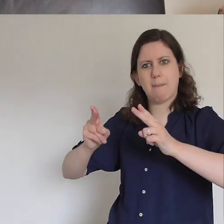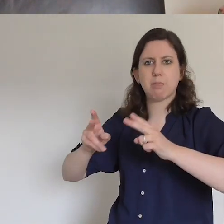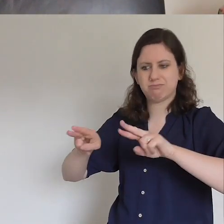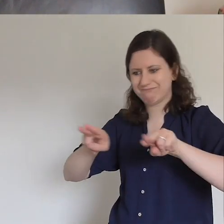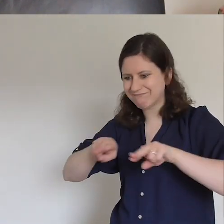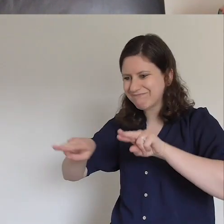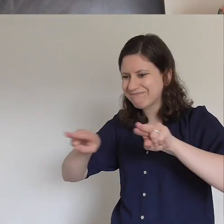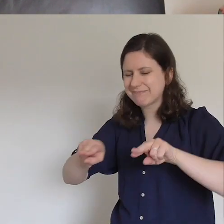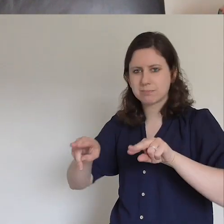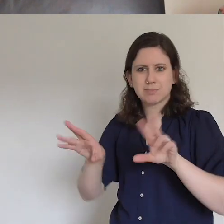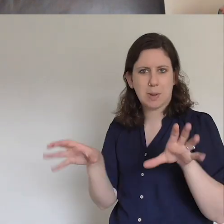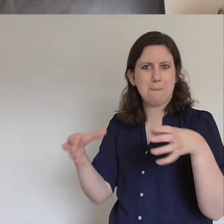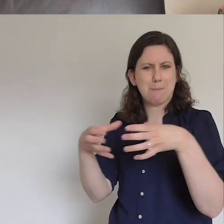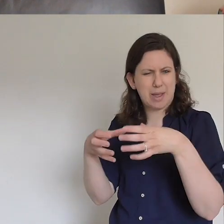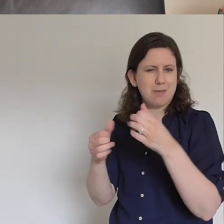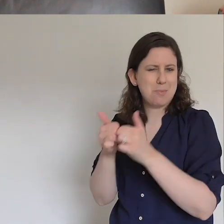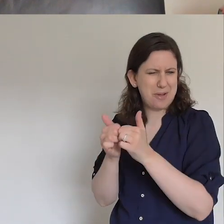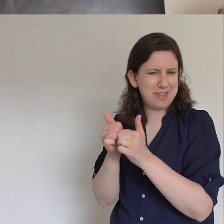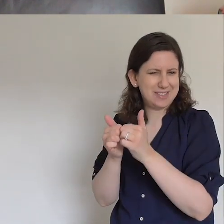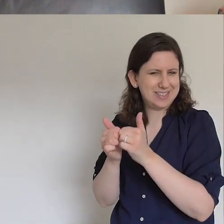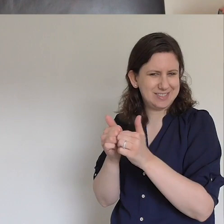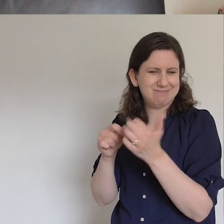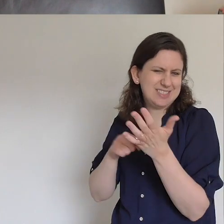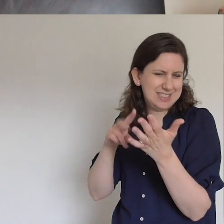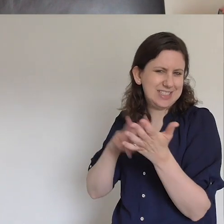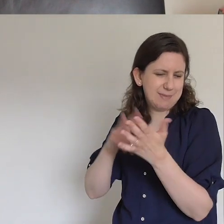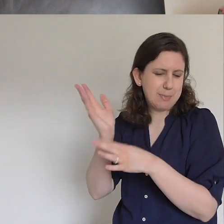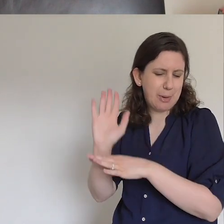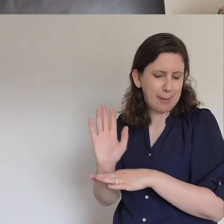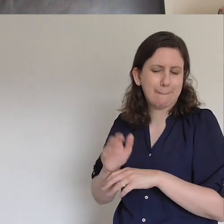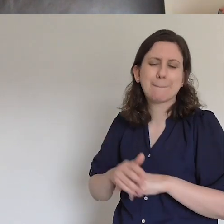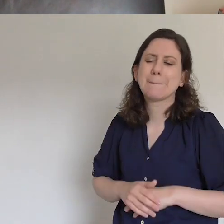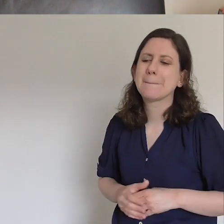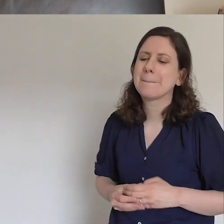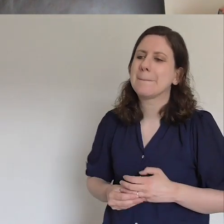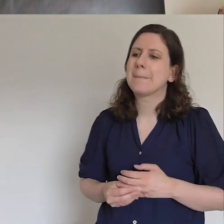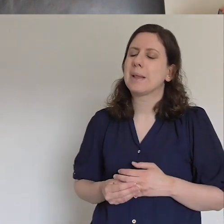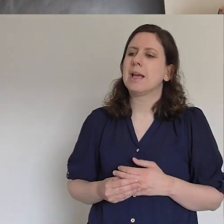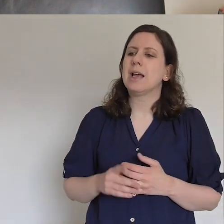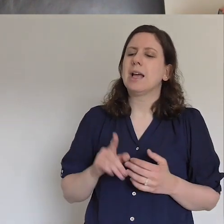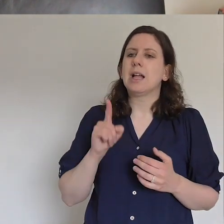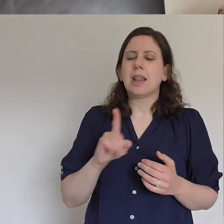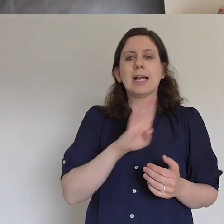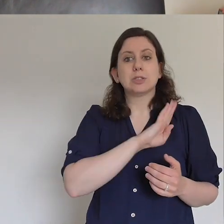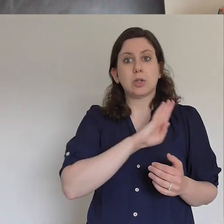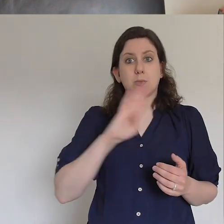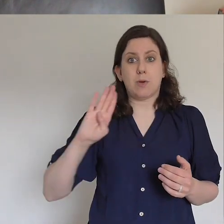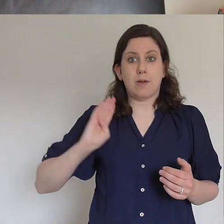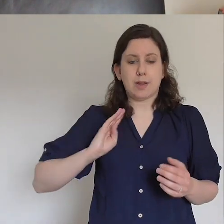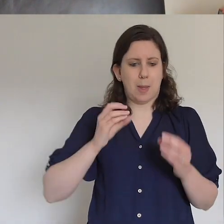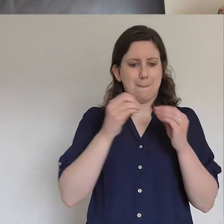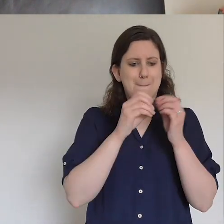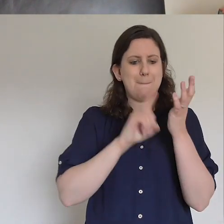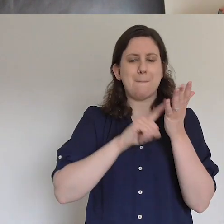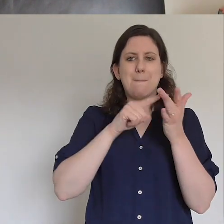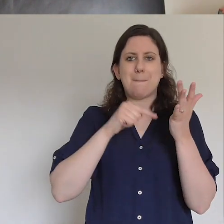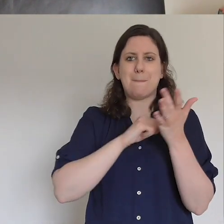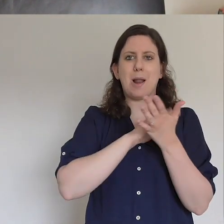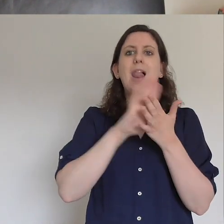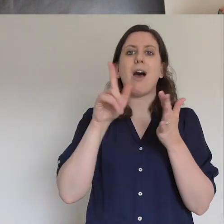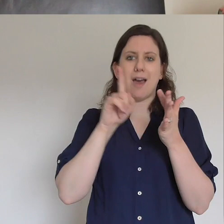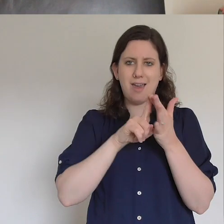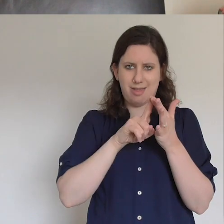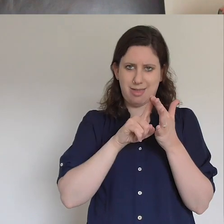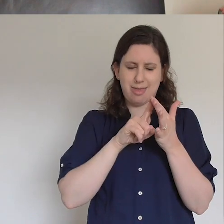really powerful, I'm sure many of you have watched Bound of Brothers but there's this moment where Officer Blythe, he comes